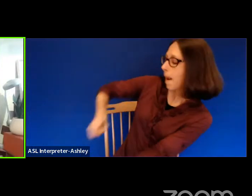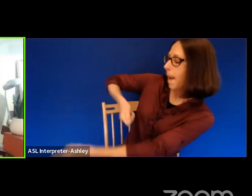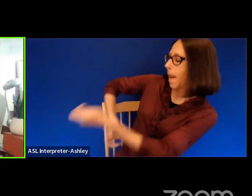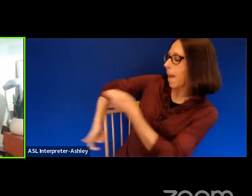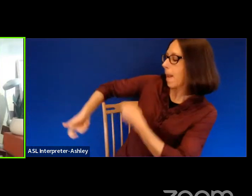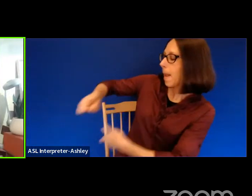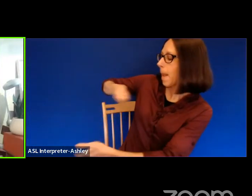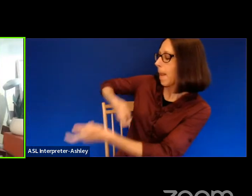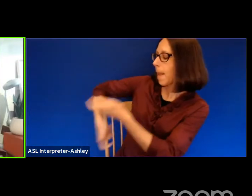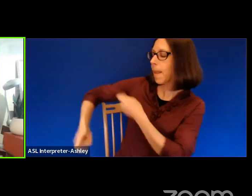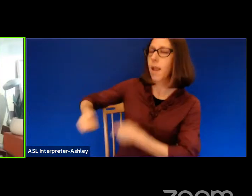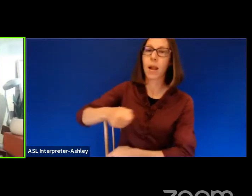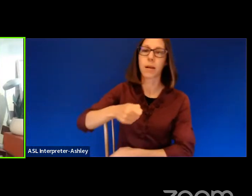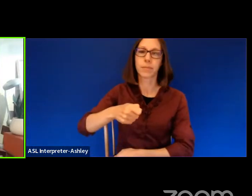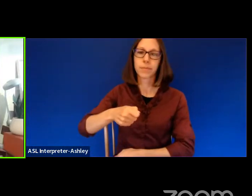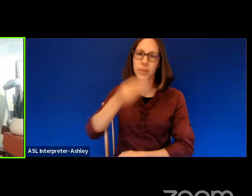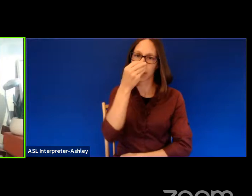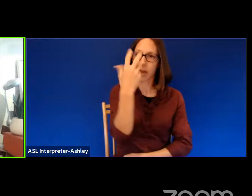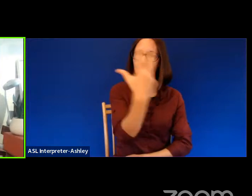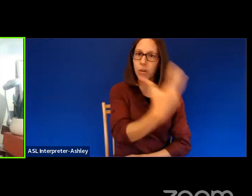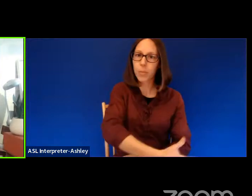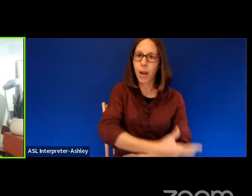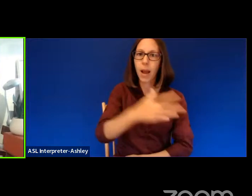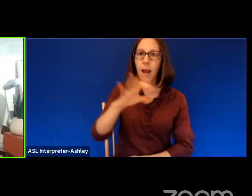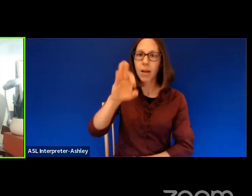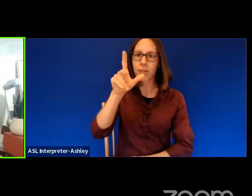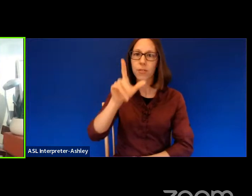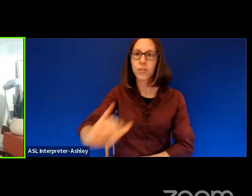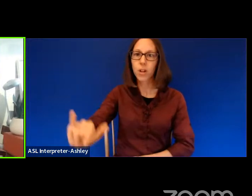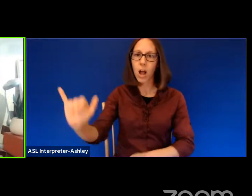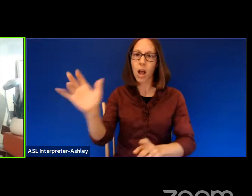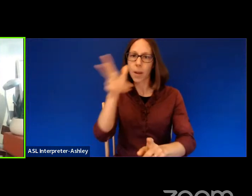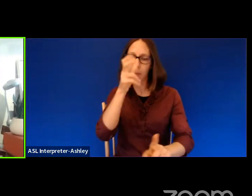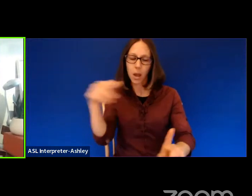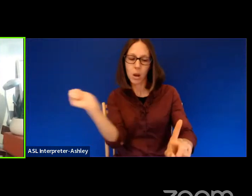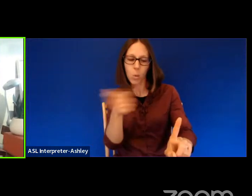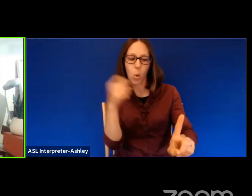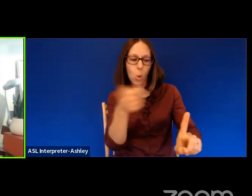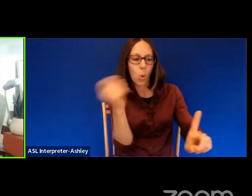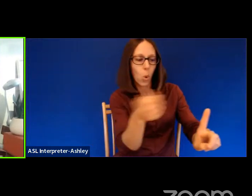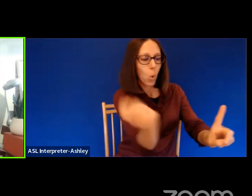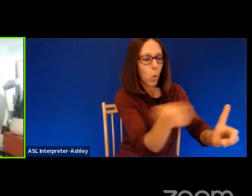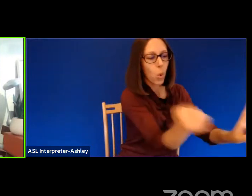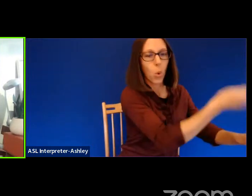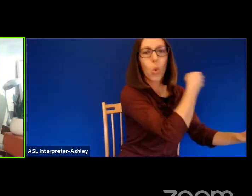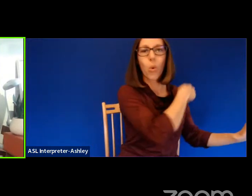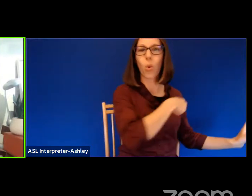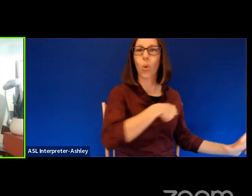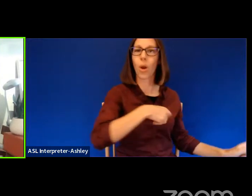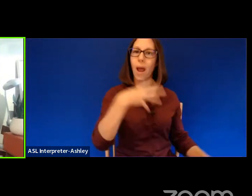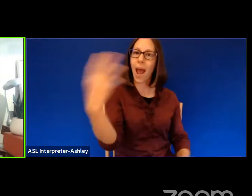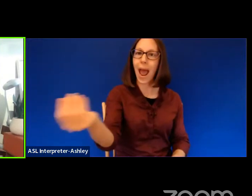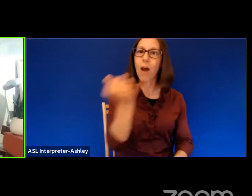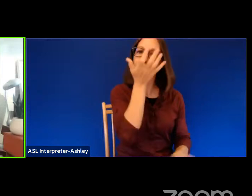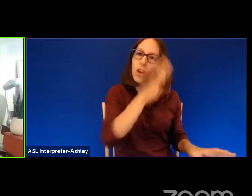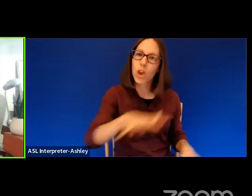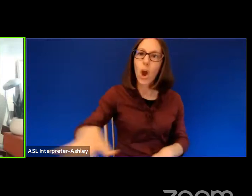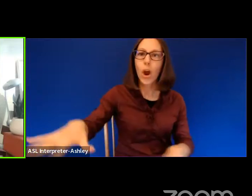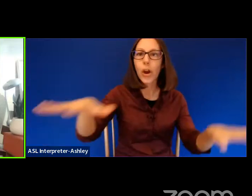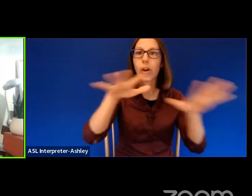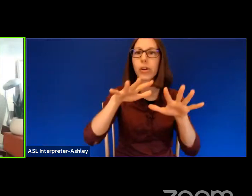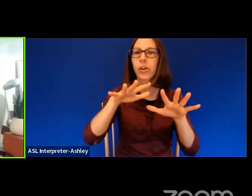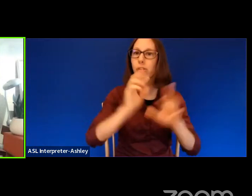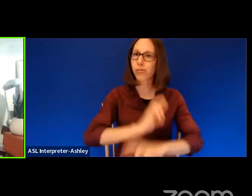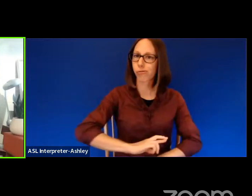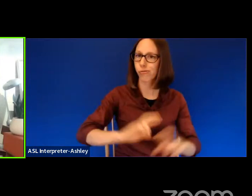Never mind the fly swatter they chase you round the house and into the yard with, ready to